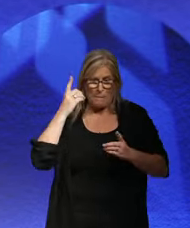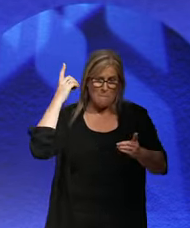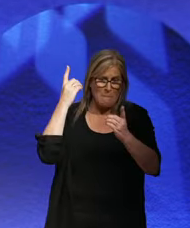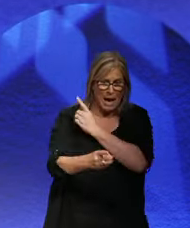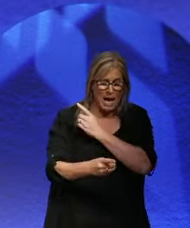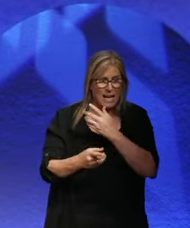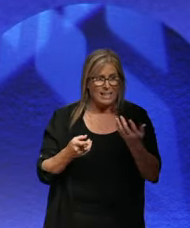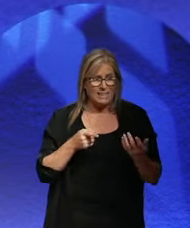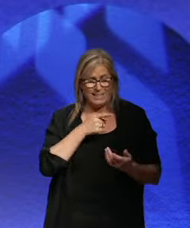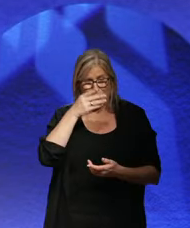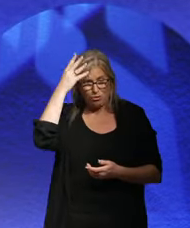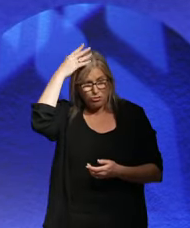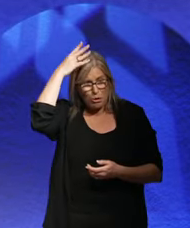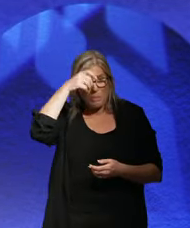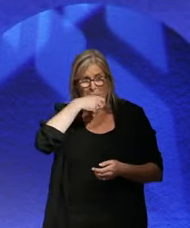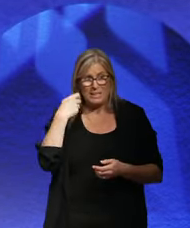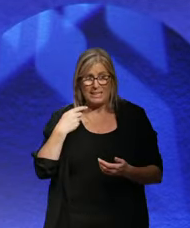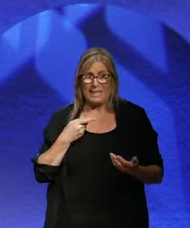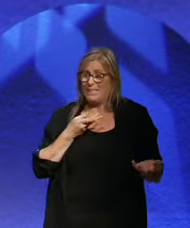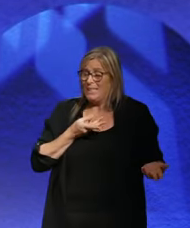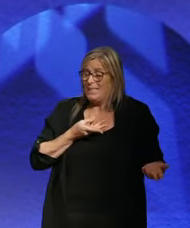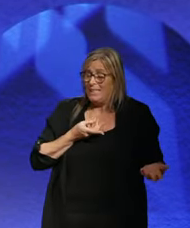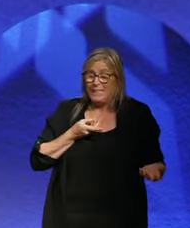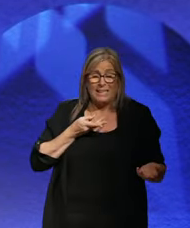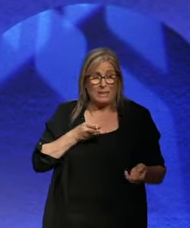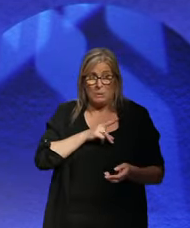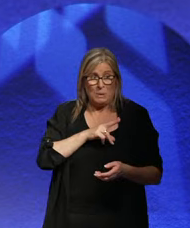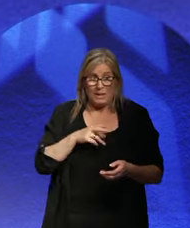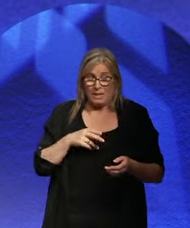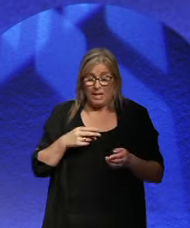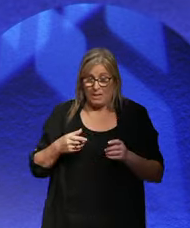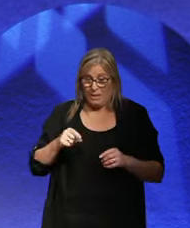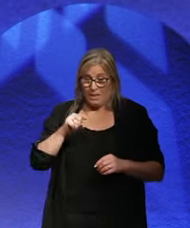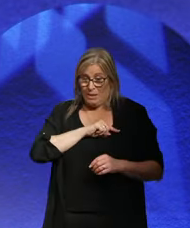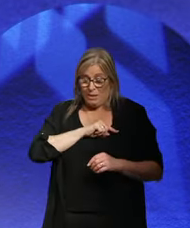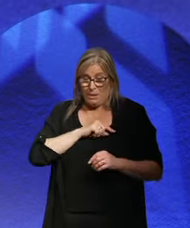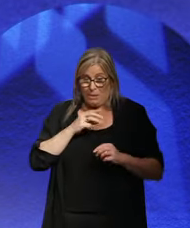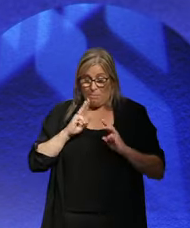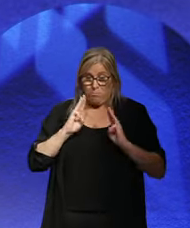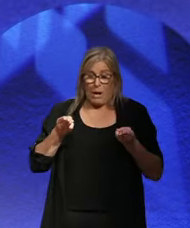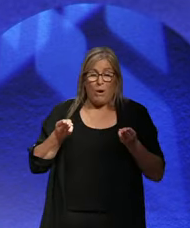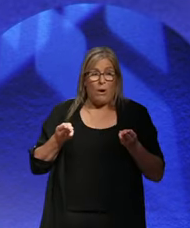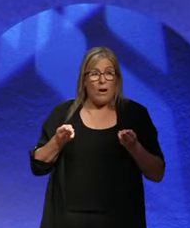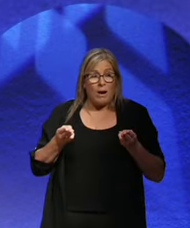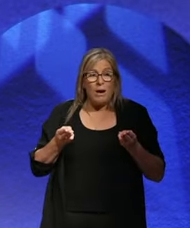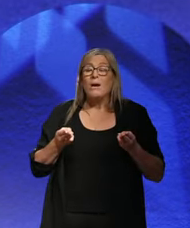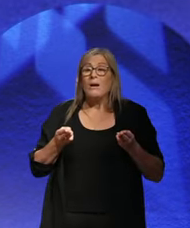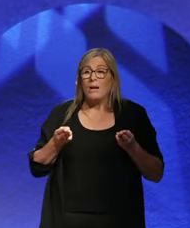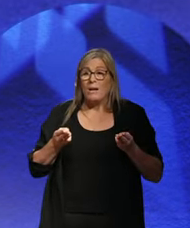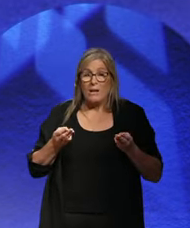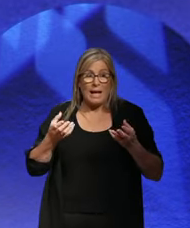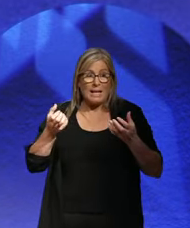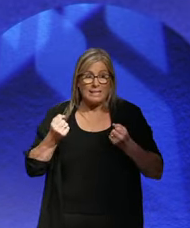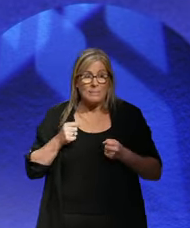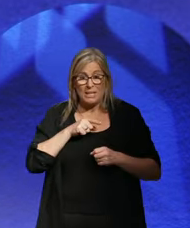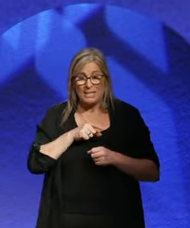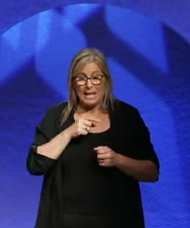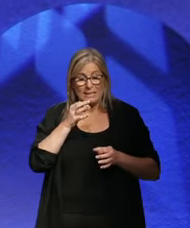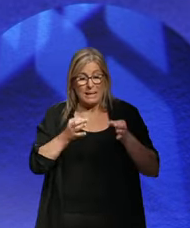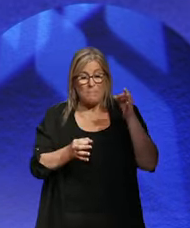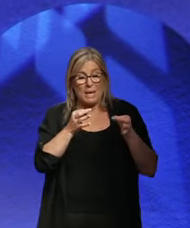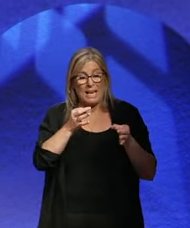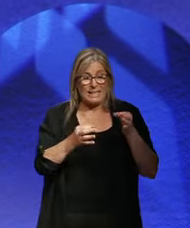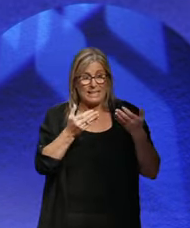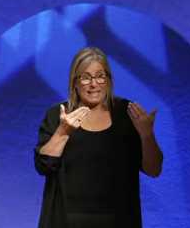he's actually, he's not going to come to power if he gets to power. He's not going to come to power accepting that political system